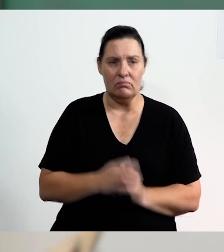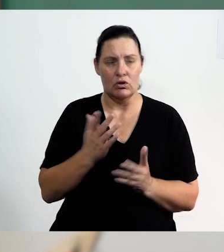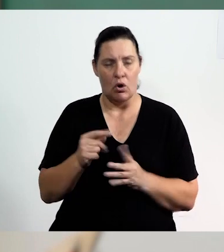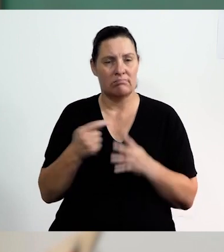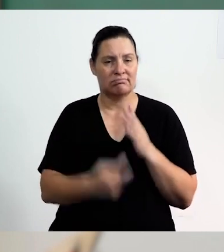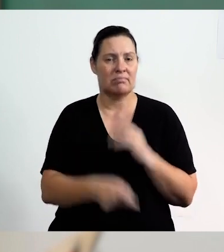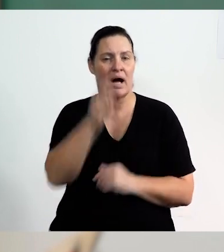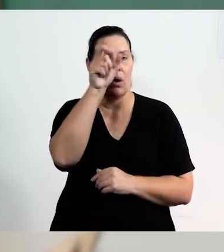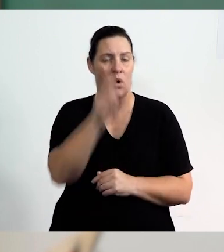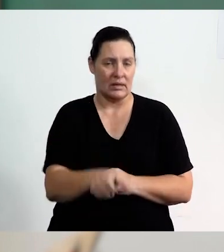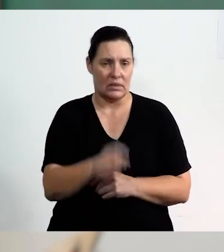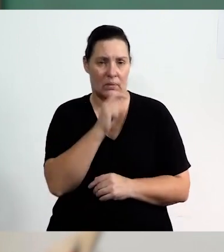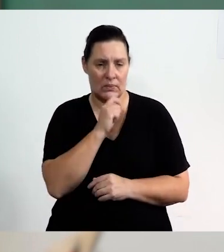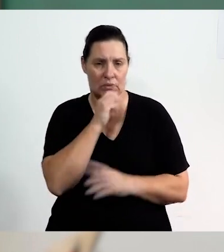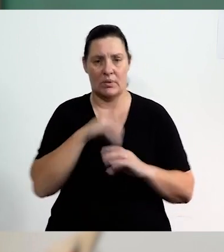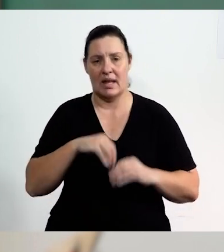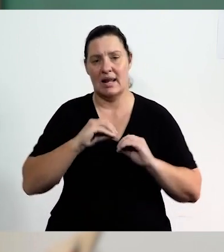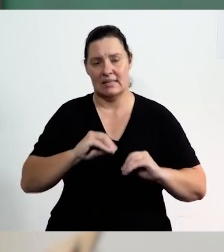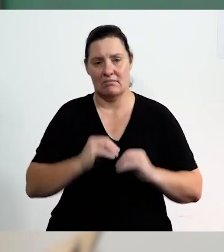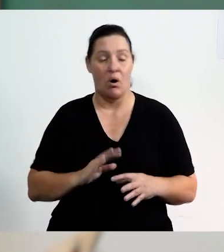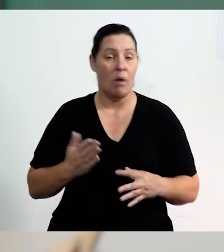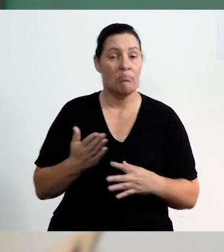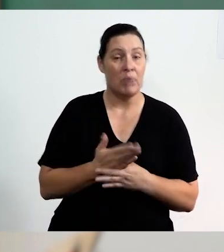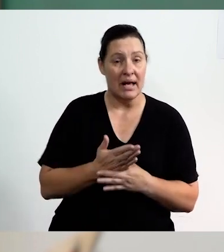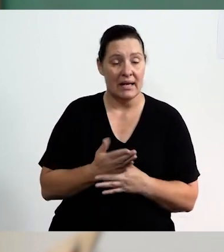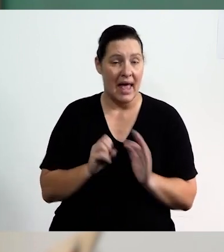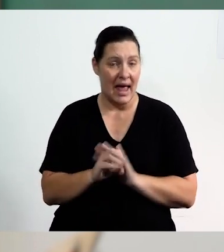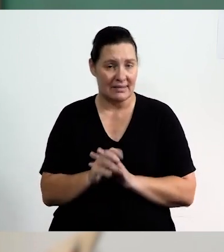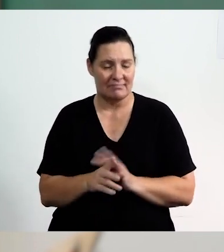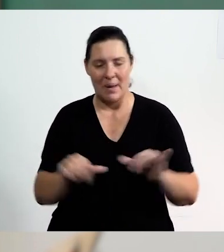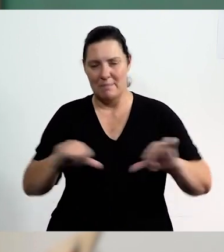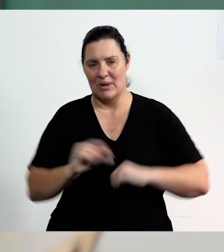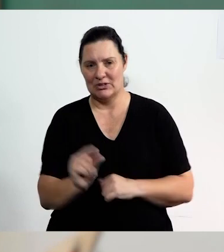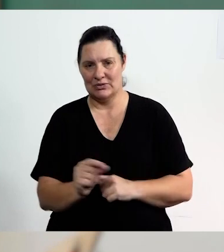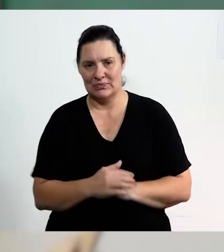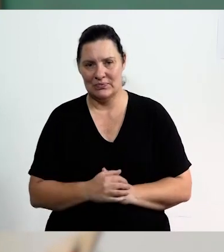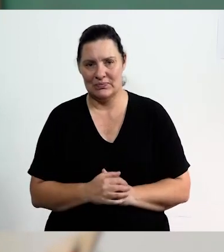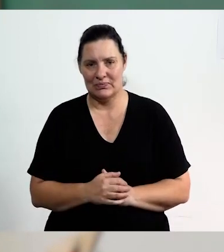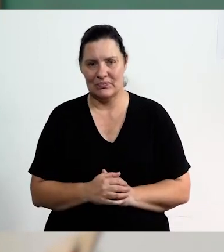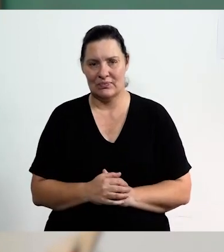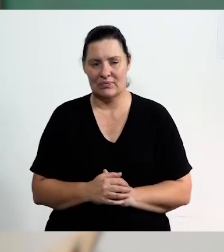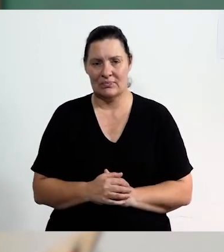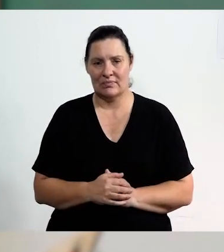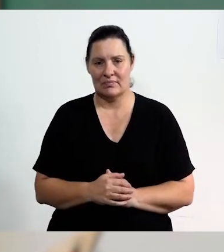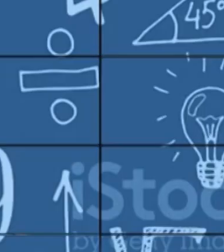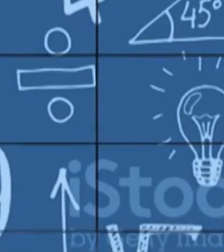Okay, so those are the keywords that we are going to be using in this lesson. Let's quickly go to an ad break, and then we'll see you just now.